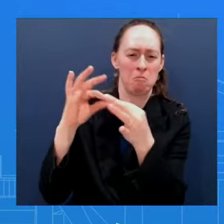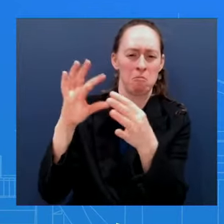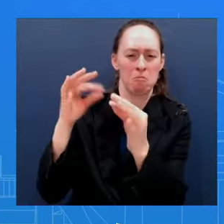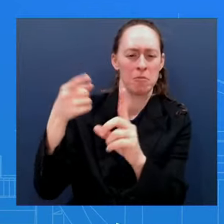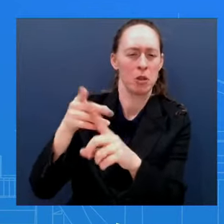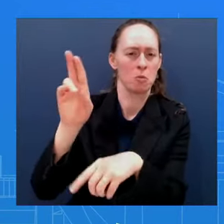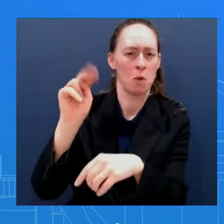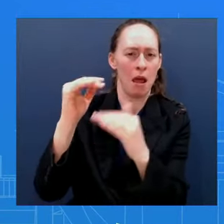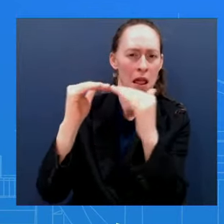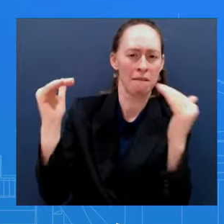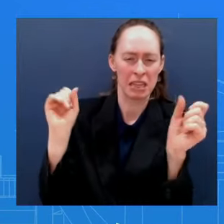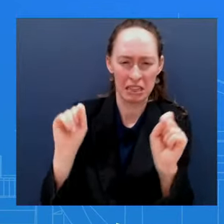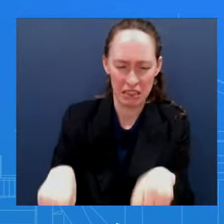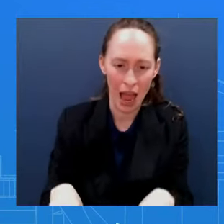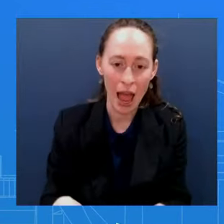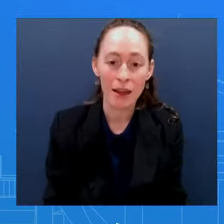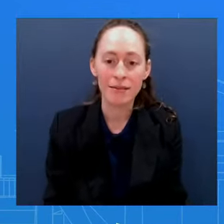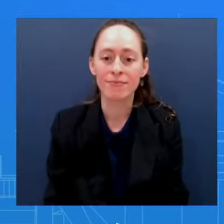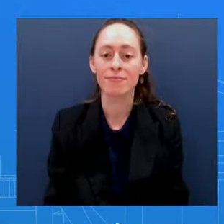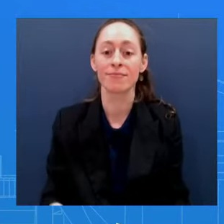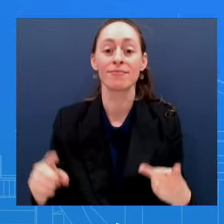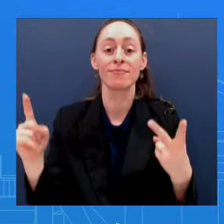happy year for you, a rabbit